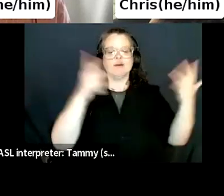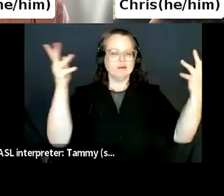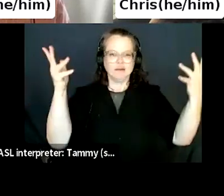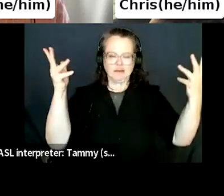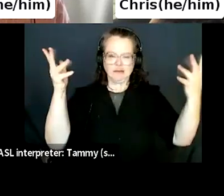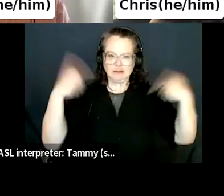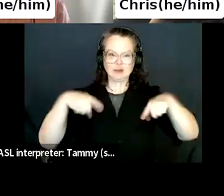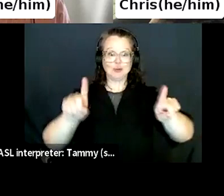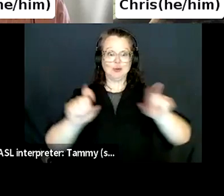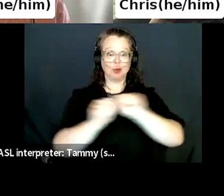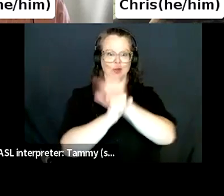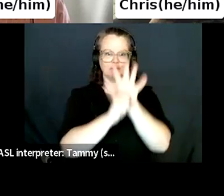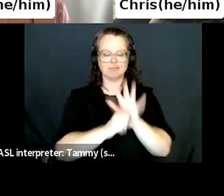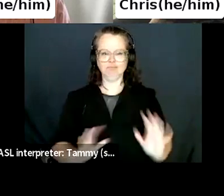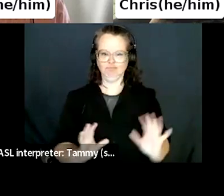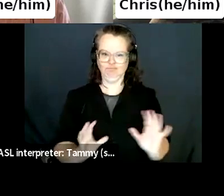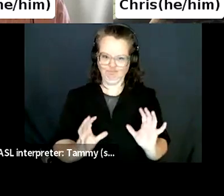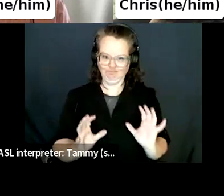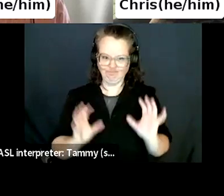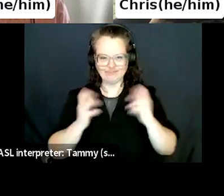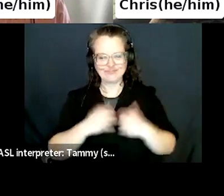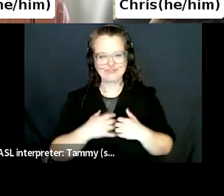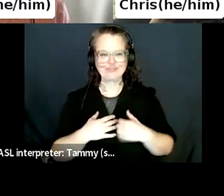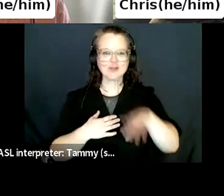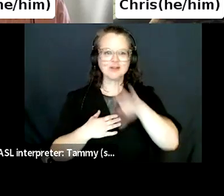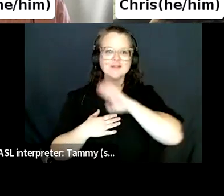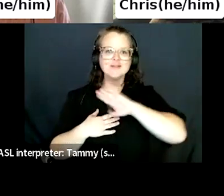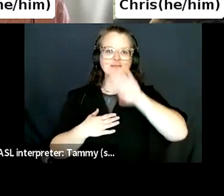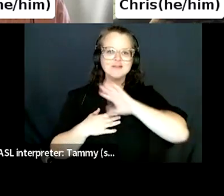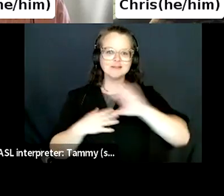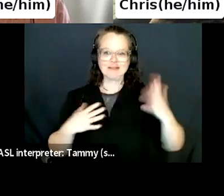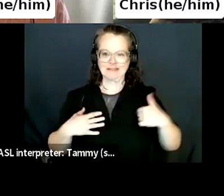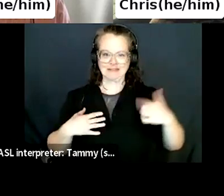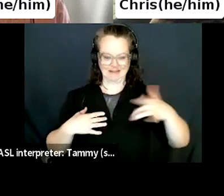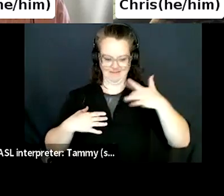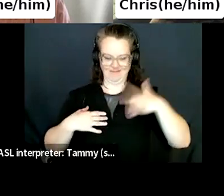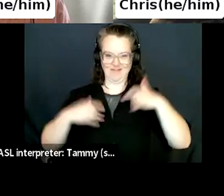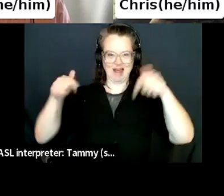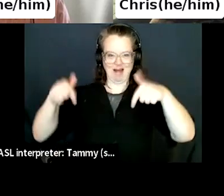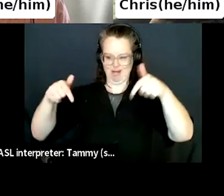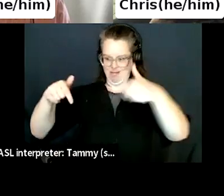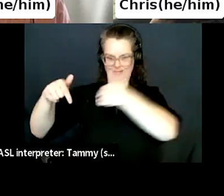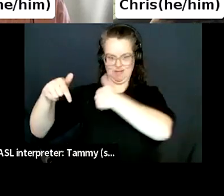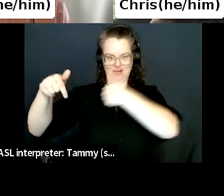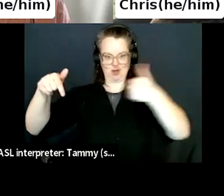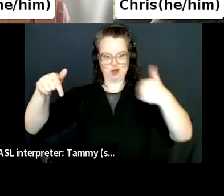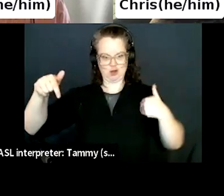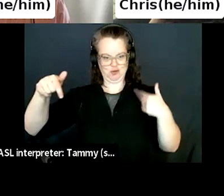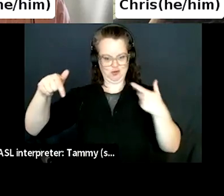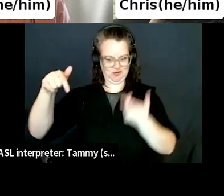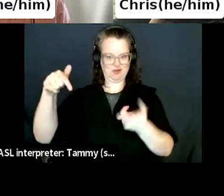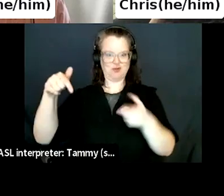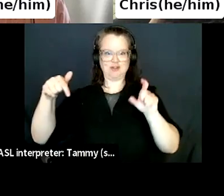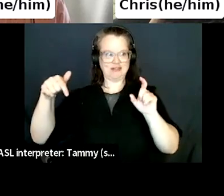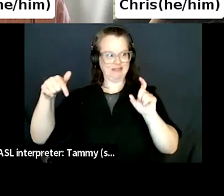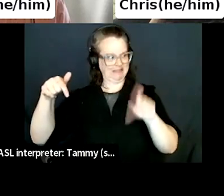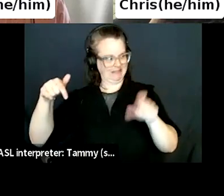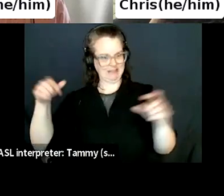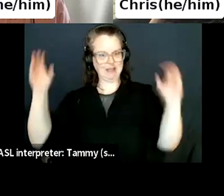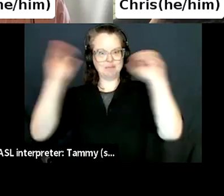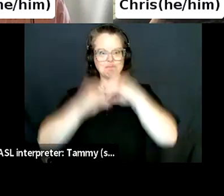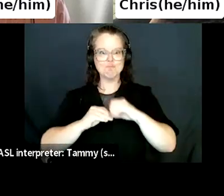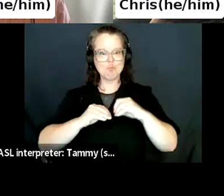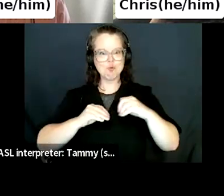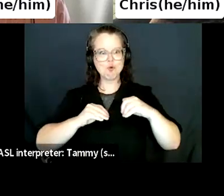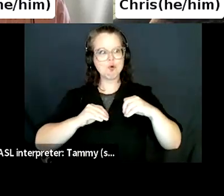have a retail space in areas of Toronto that aren't normally unoccupied. Um, so